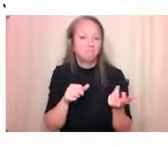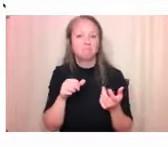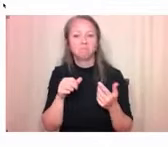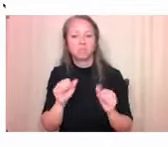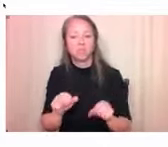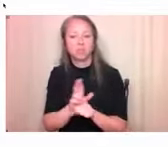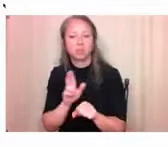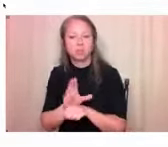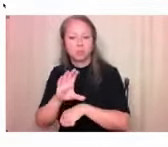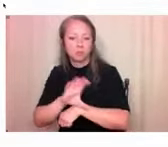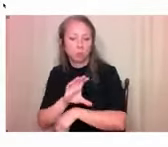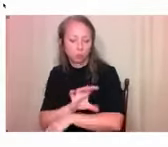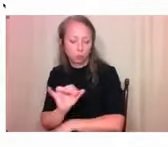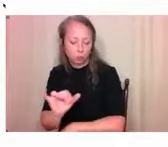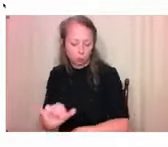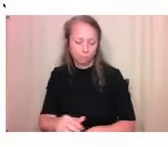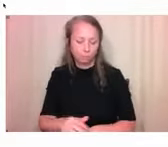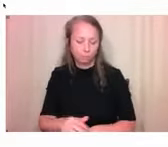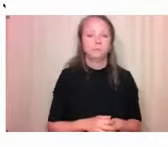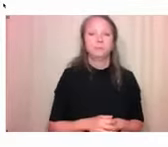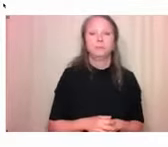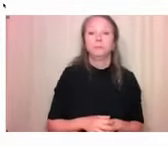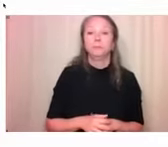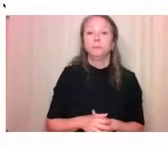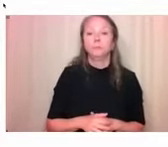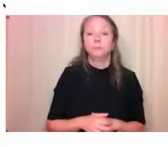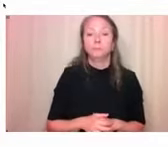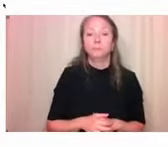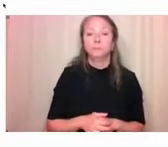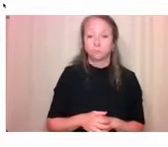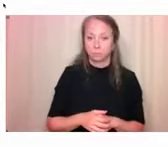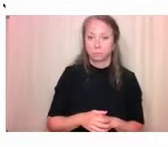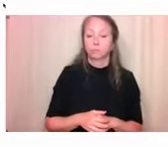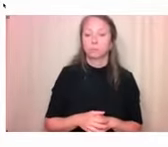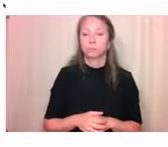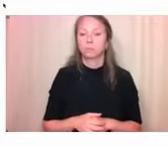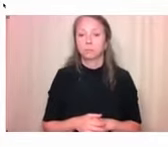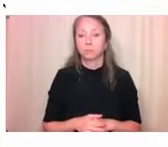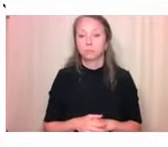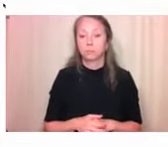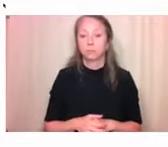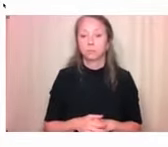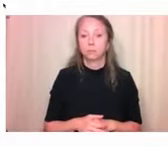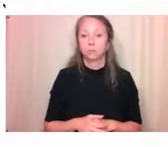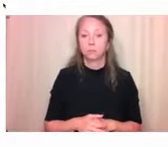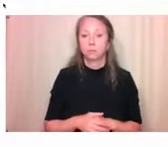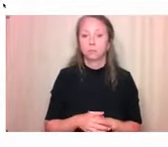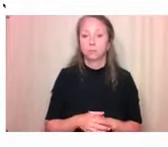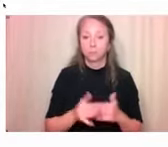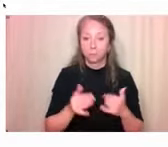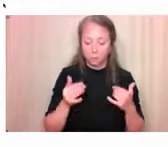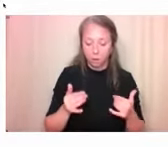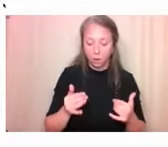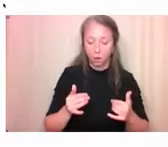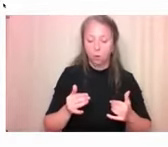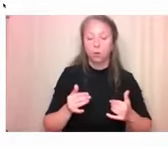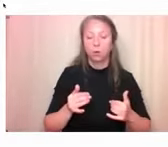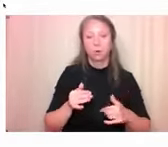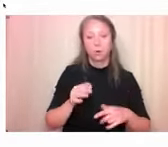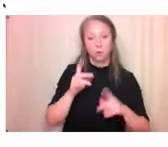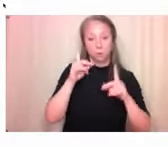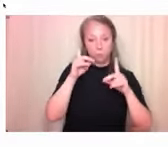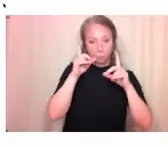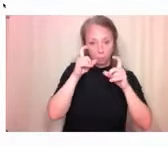So the questionnaire that opens will ask you to upload your photo, pin its location on the map, unless you're using GPS on your mobile